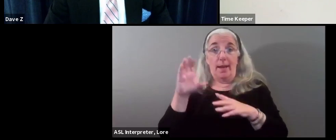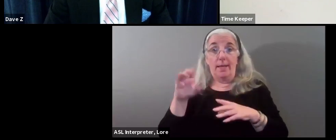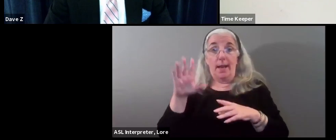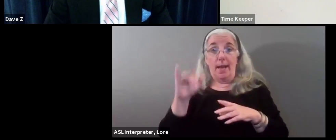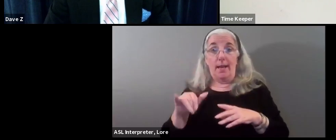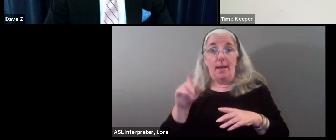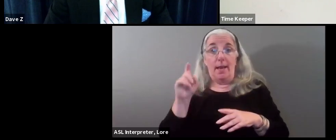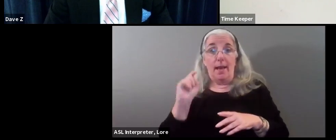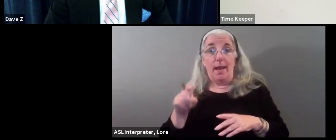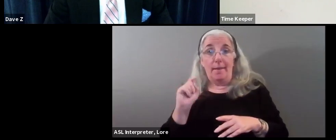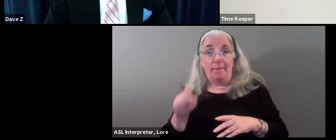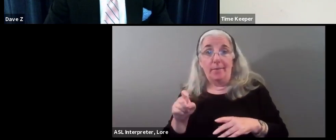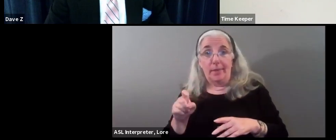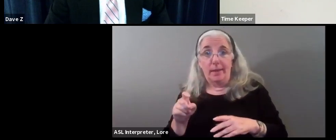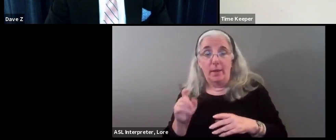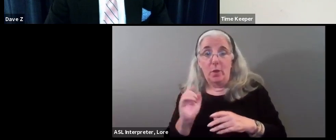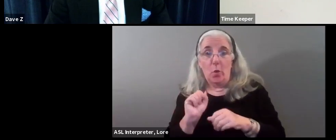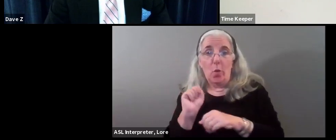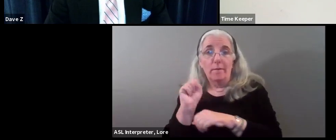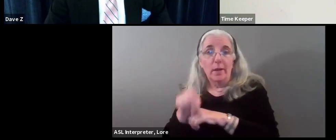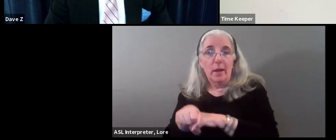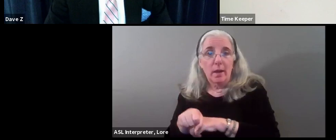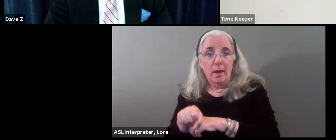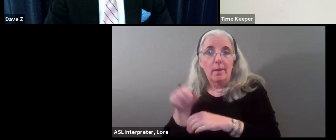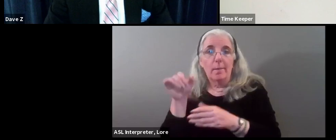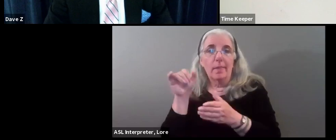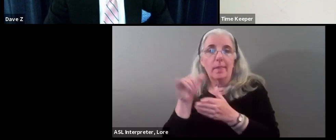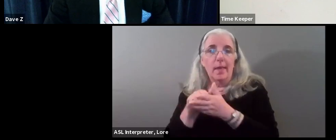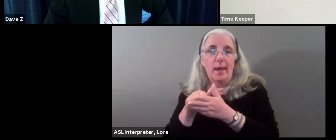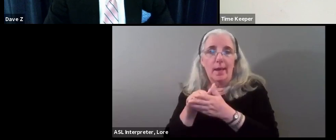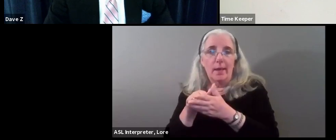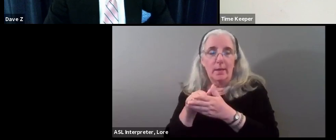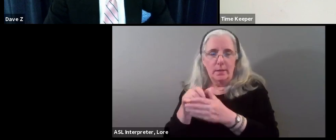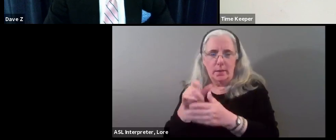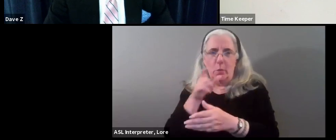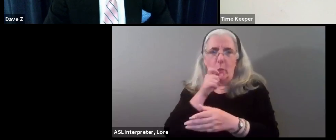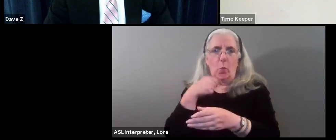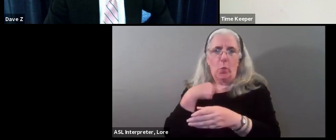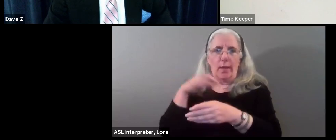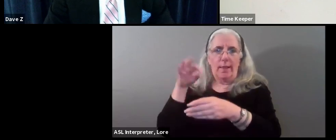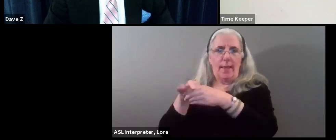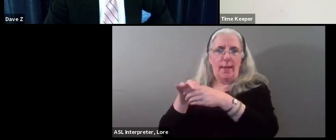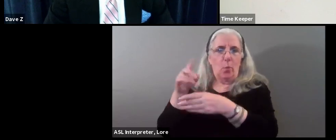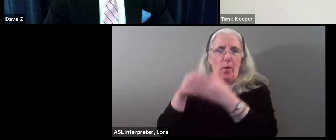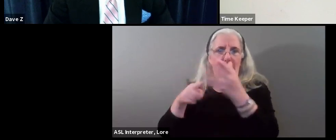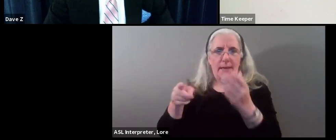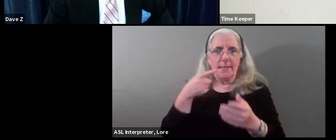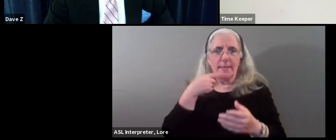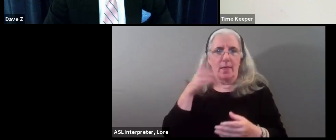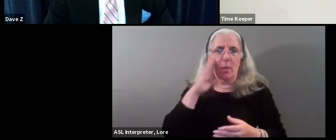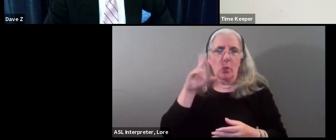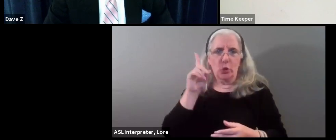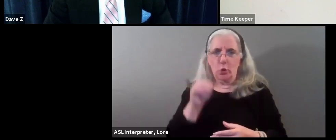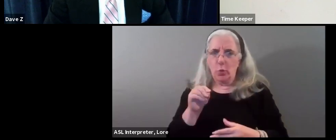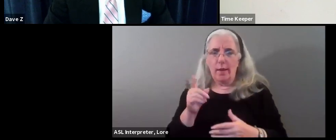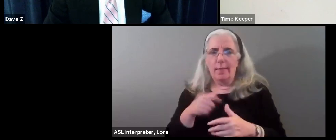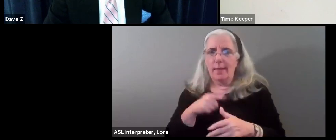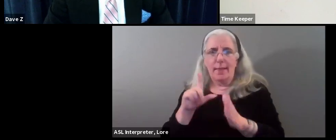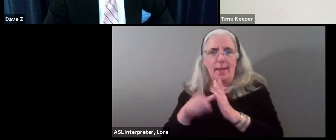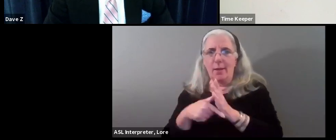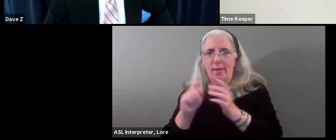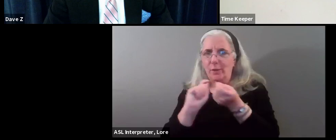overcome this disconnect between the people we elect and what they say they're going to do and what in reality they do do.